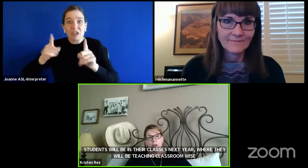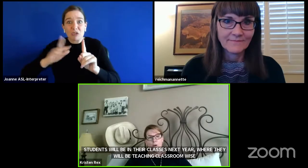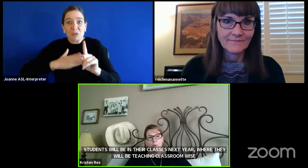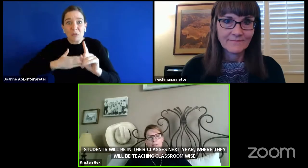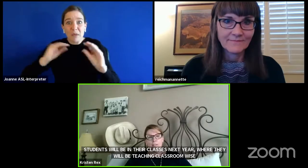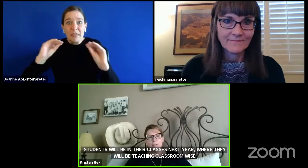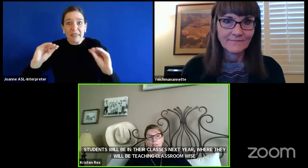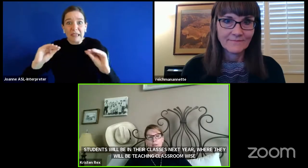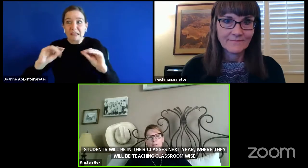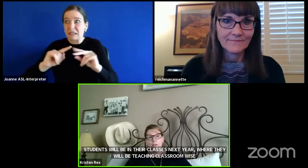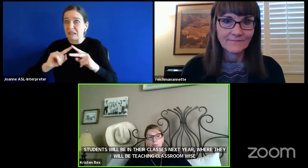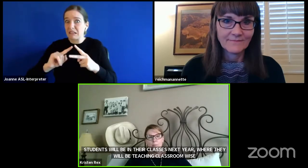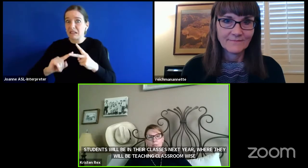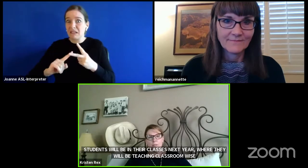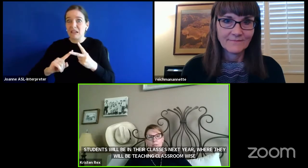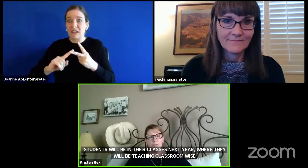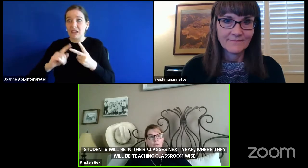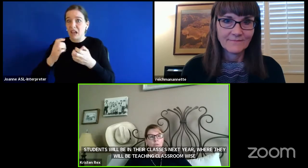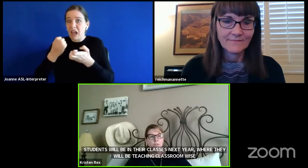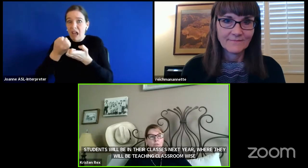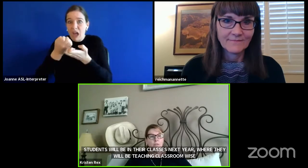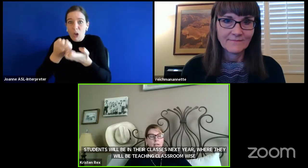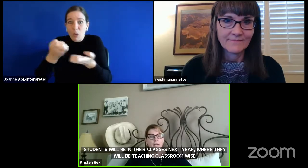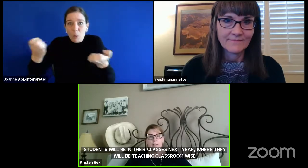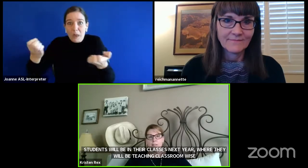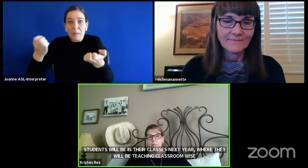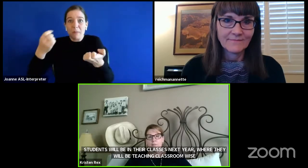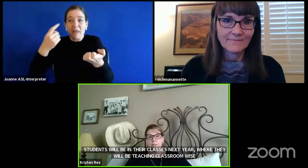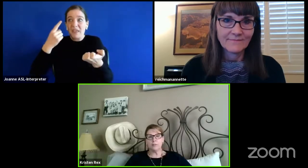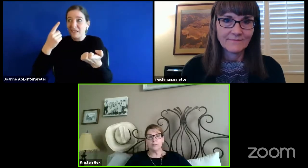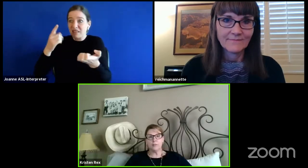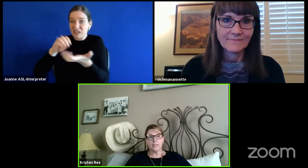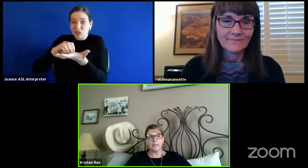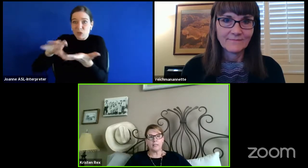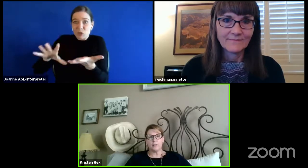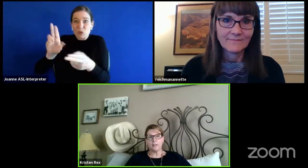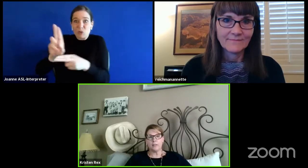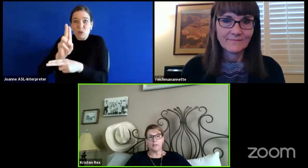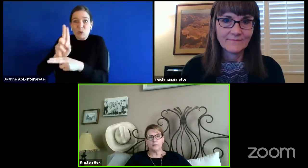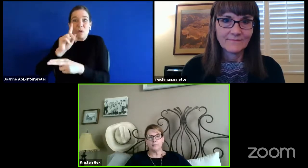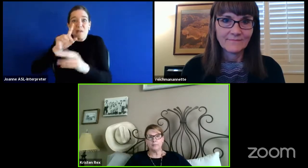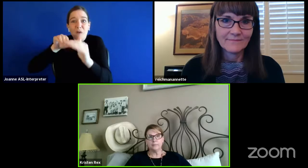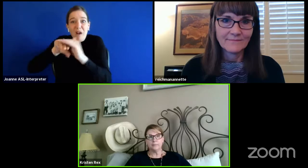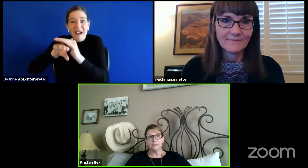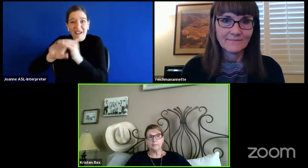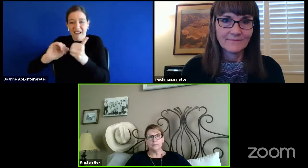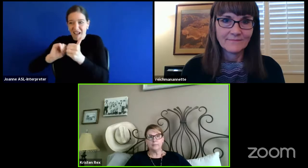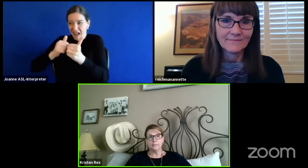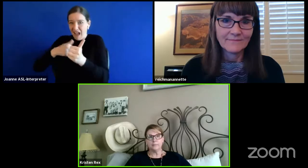How are we collecting all the equipment that our students use for access for their learning at the end of the year?